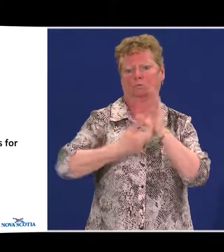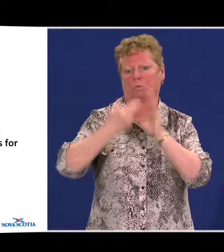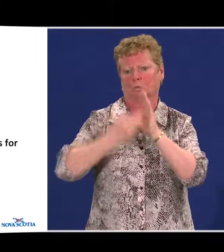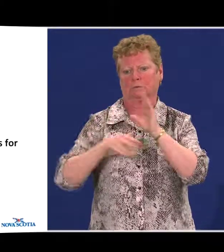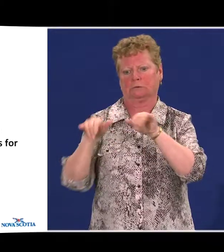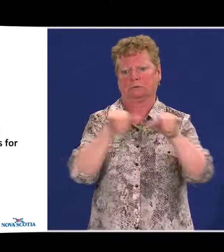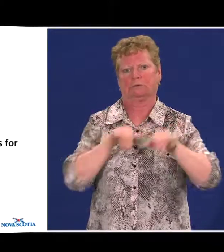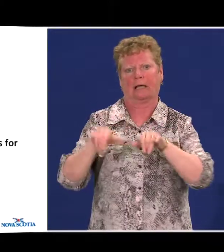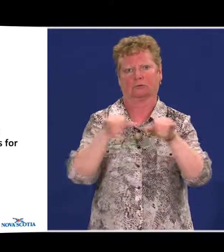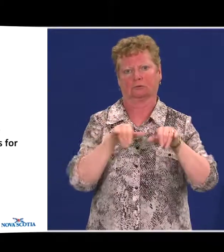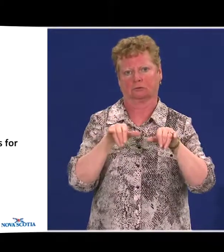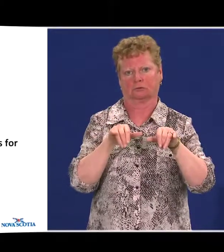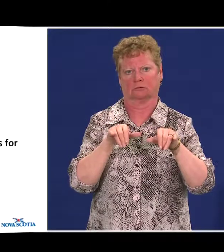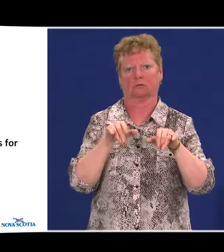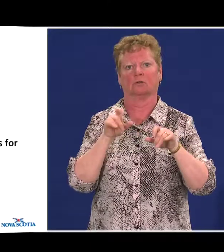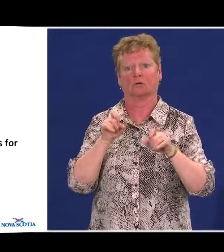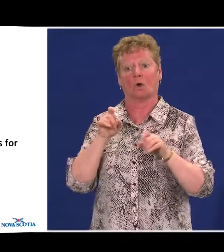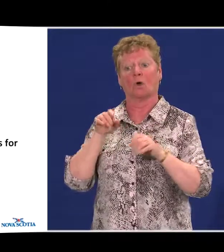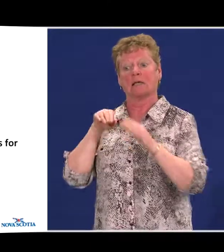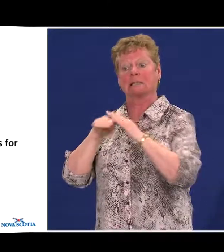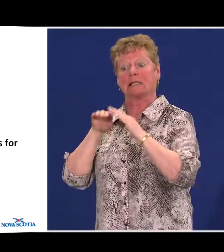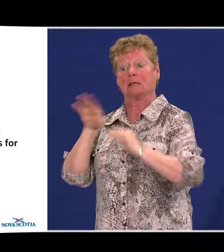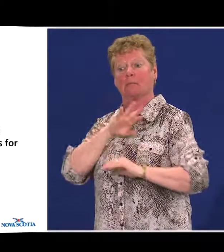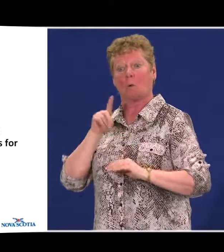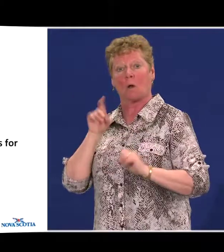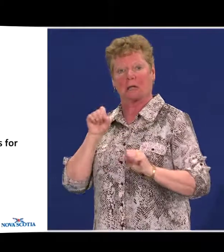by the accessibility board.